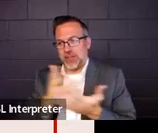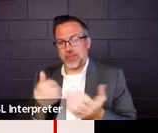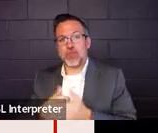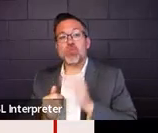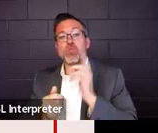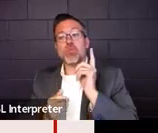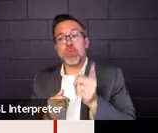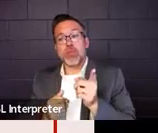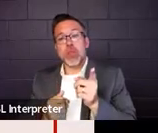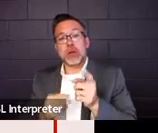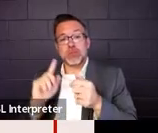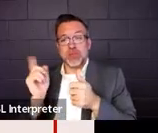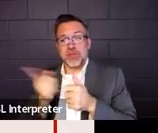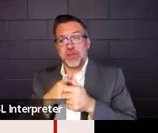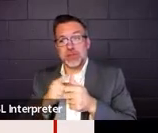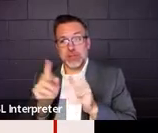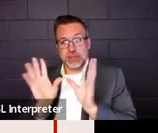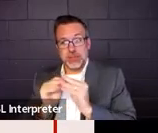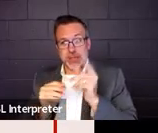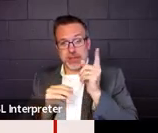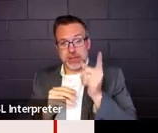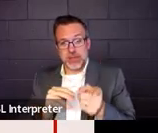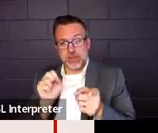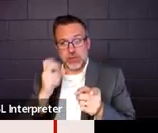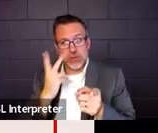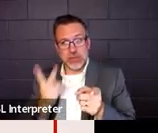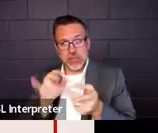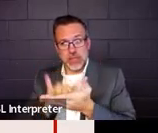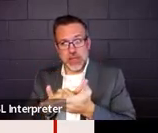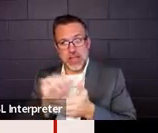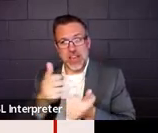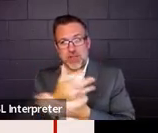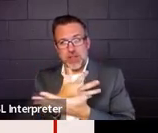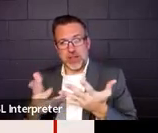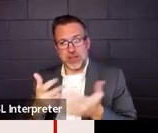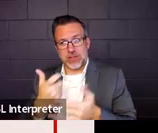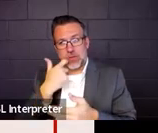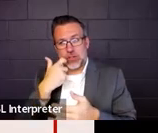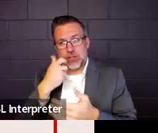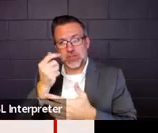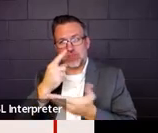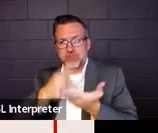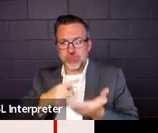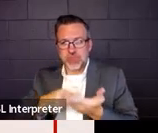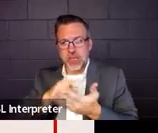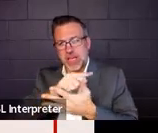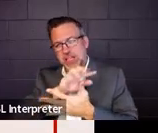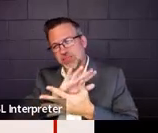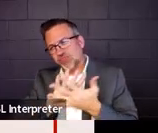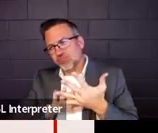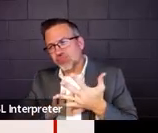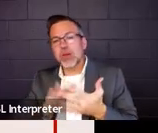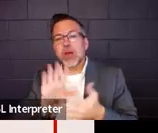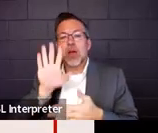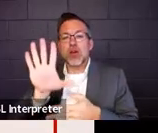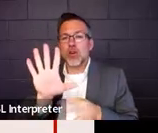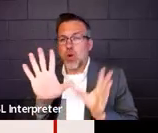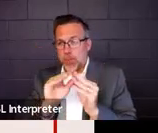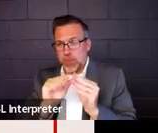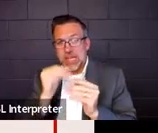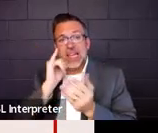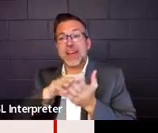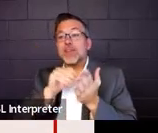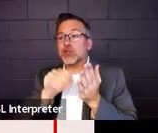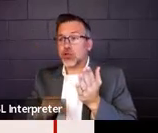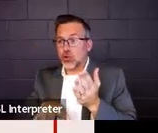all those things we just talked about, your meeting anytime the student is able